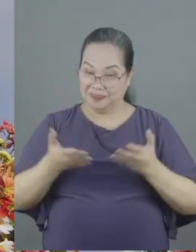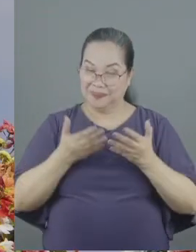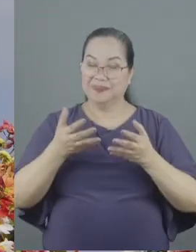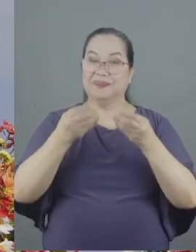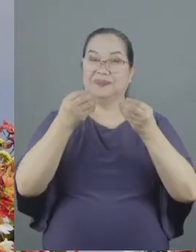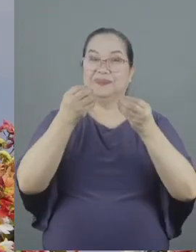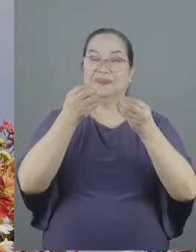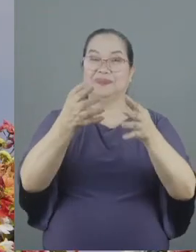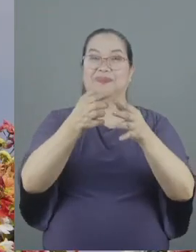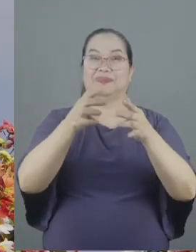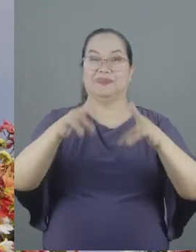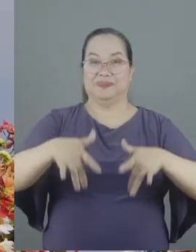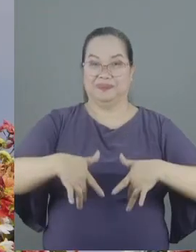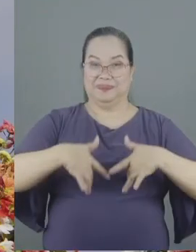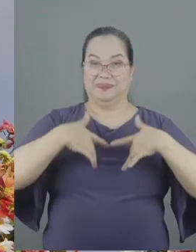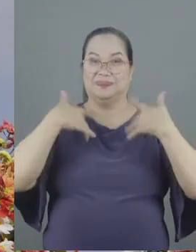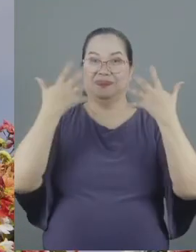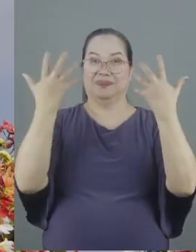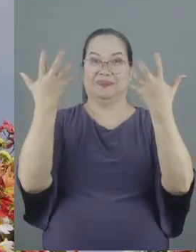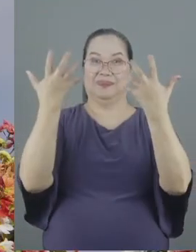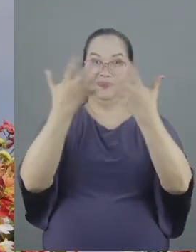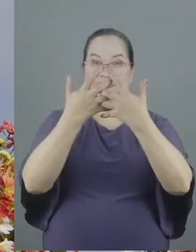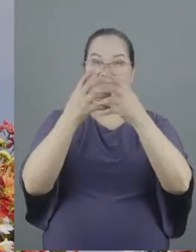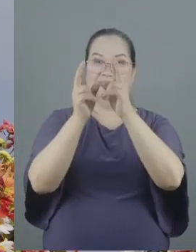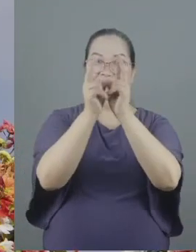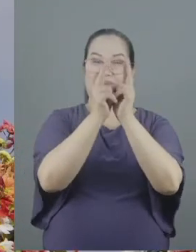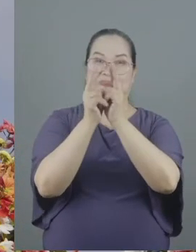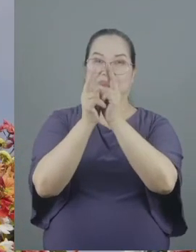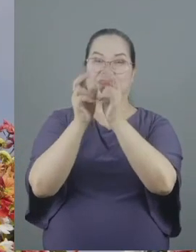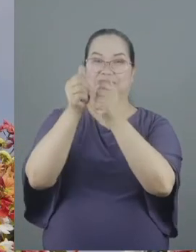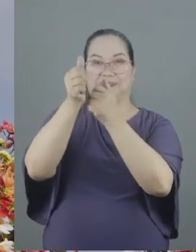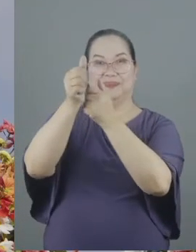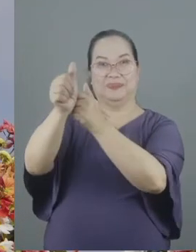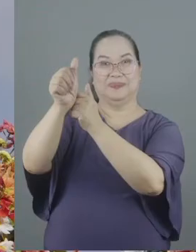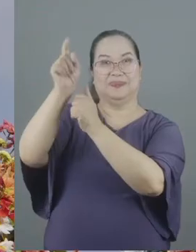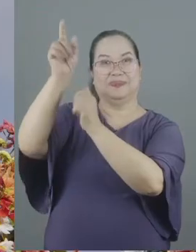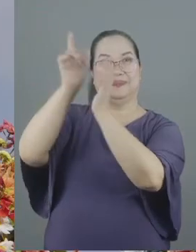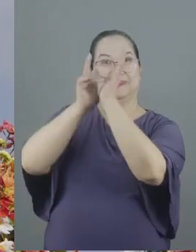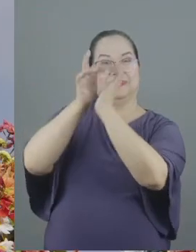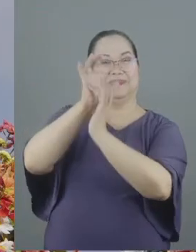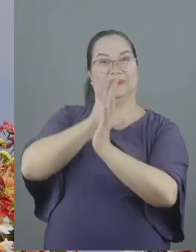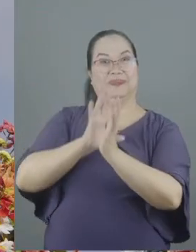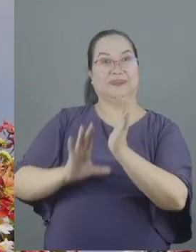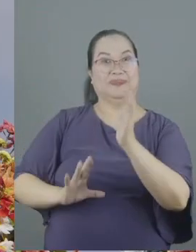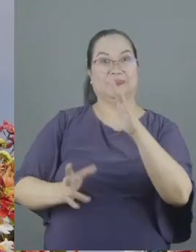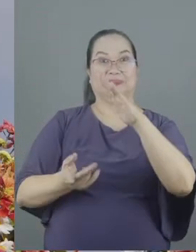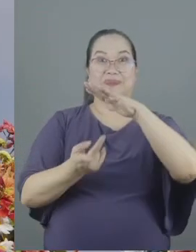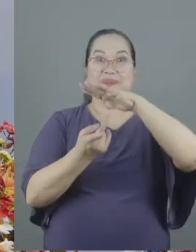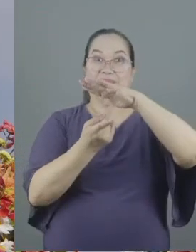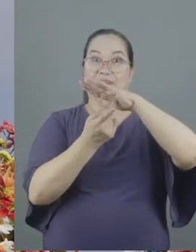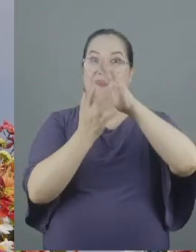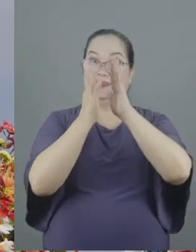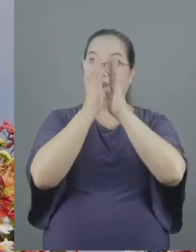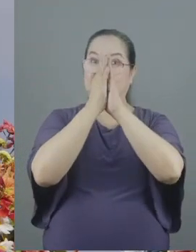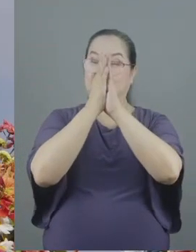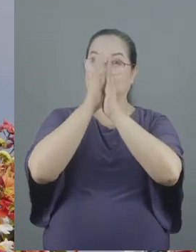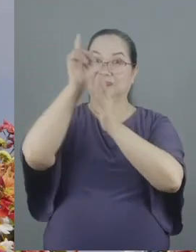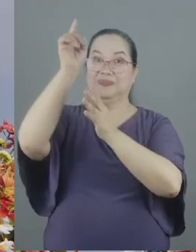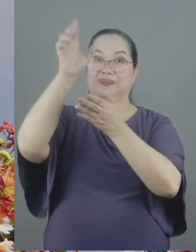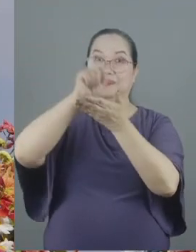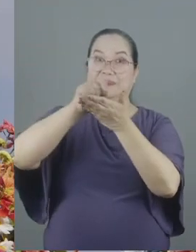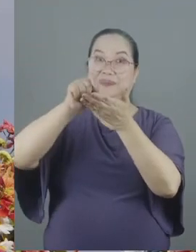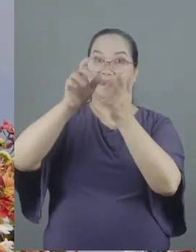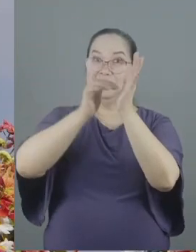to live in such harmony with one another in accord with Christ Jesus Paul's prayer is that the God who authored the scriptures